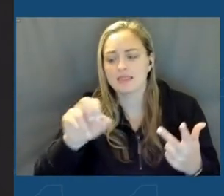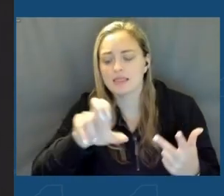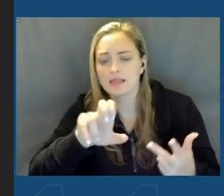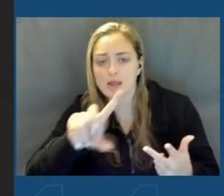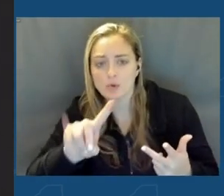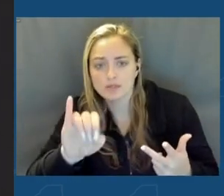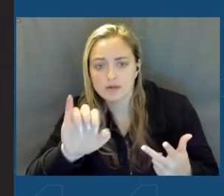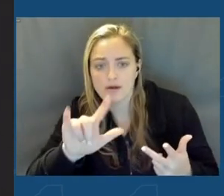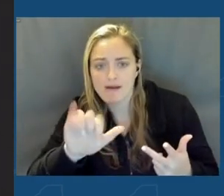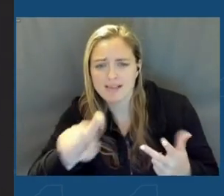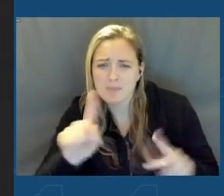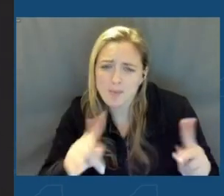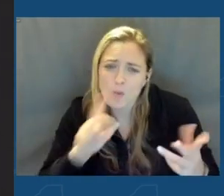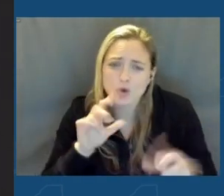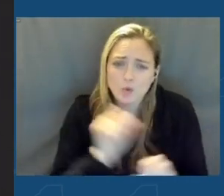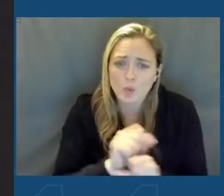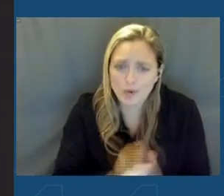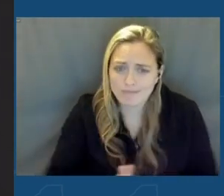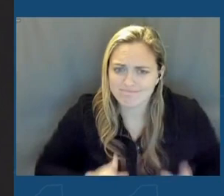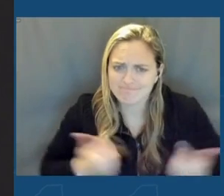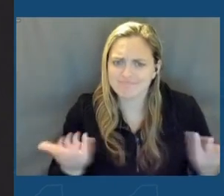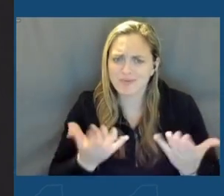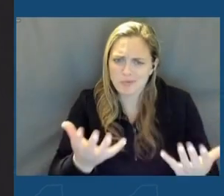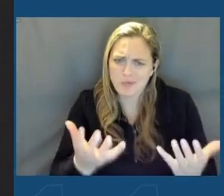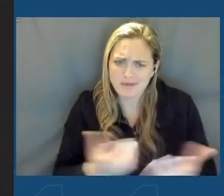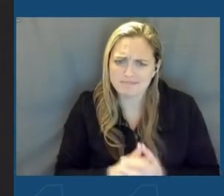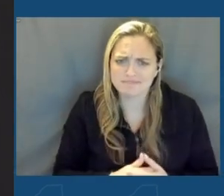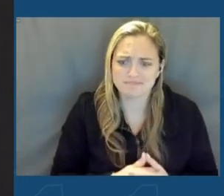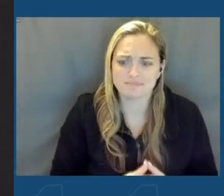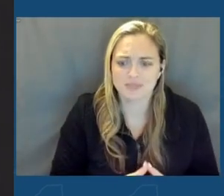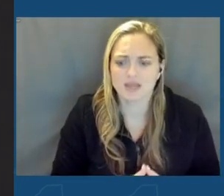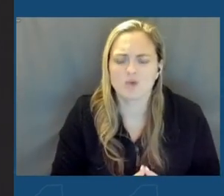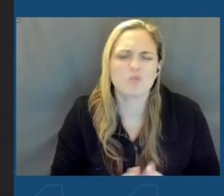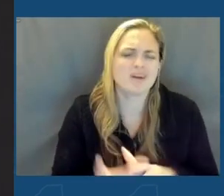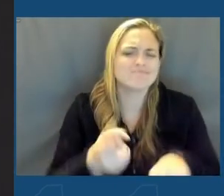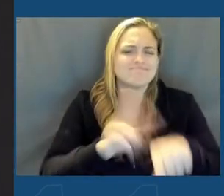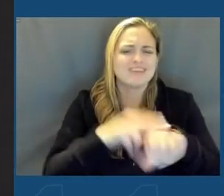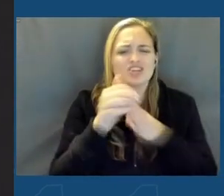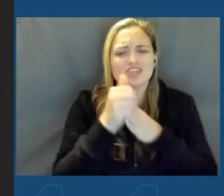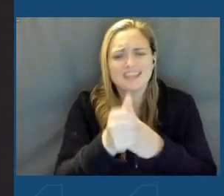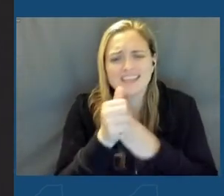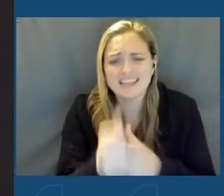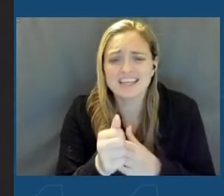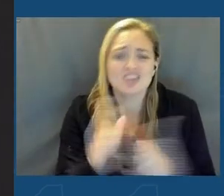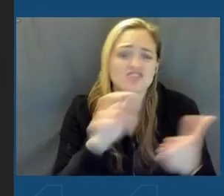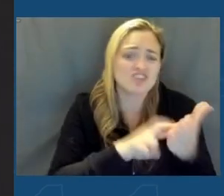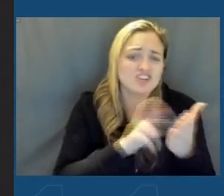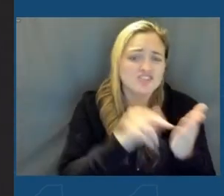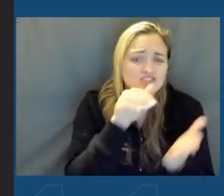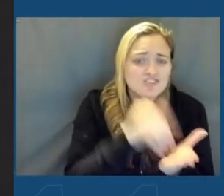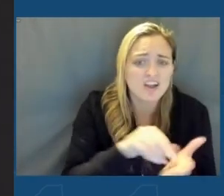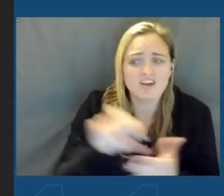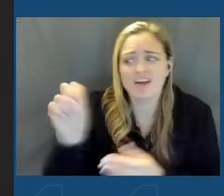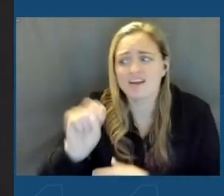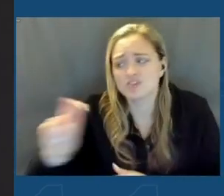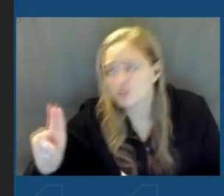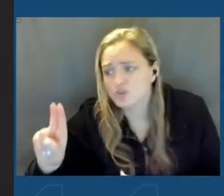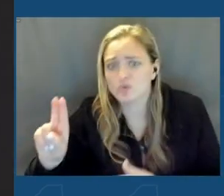work and live. But also, we benefit from having nation-leading research centers, educational institutions like SU, and the many